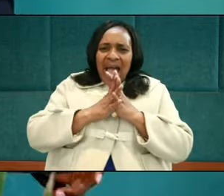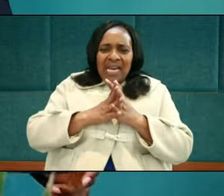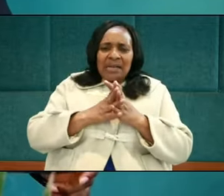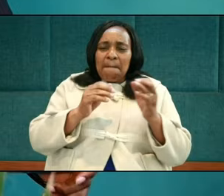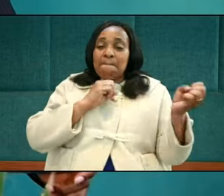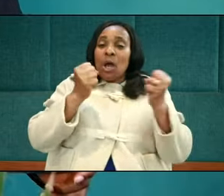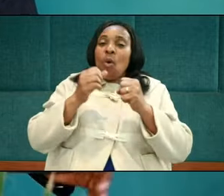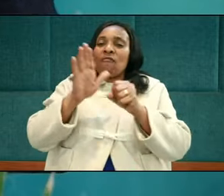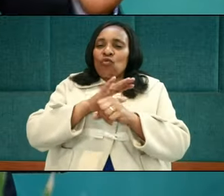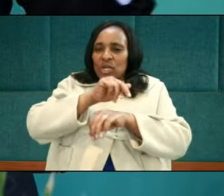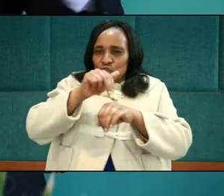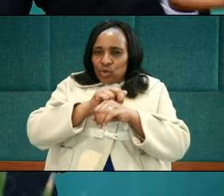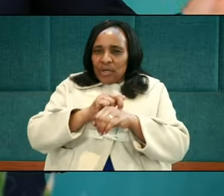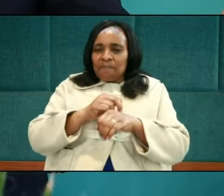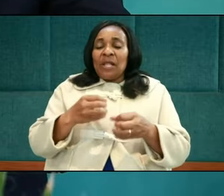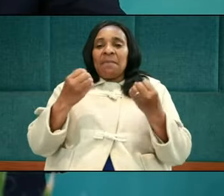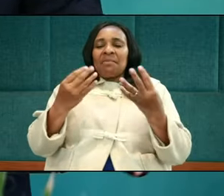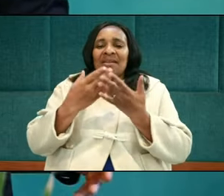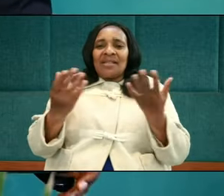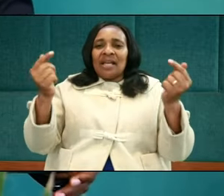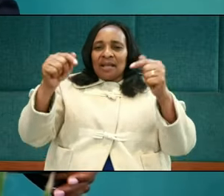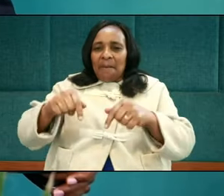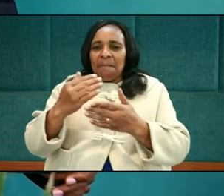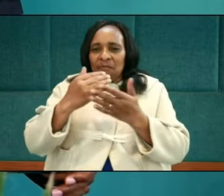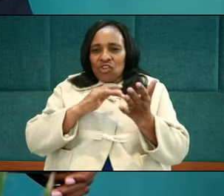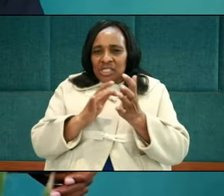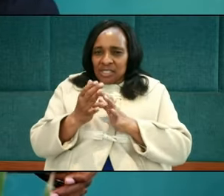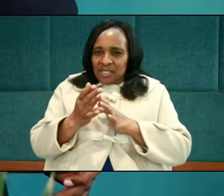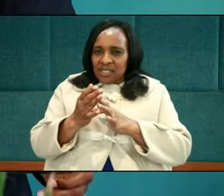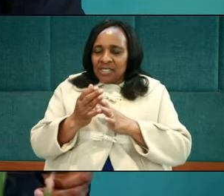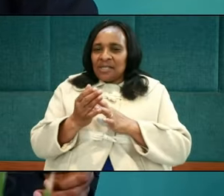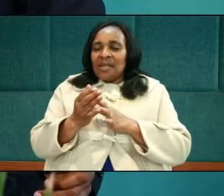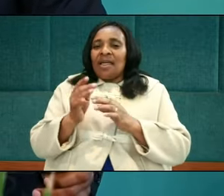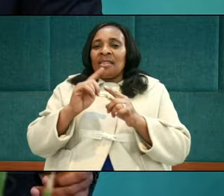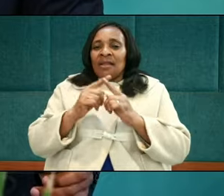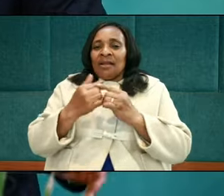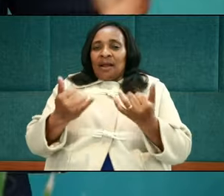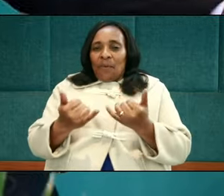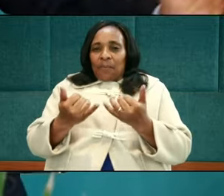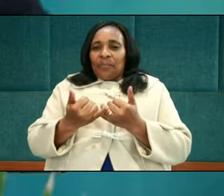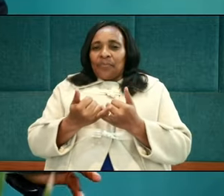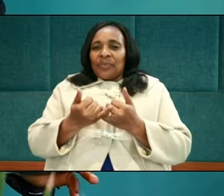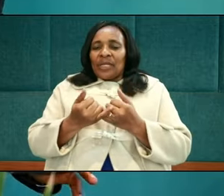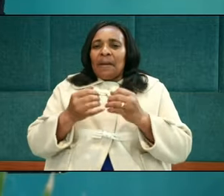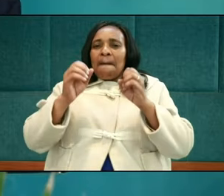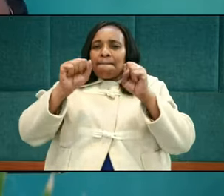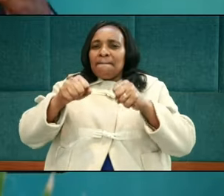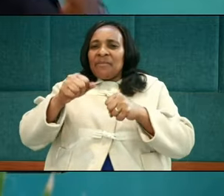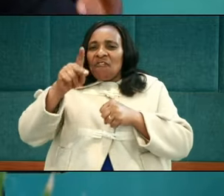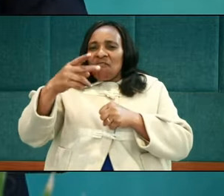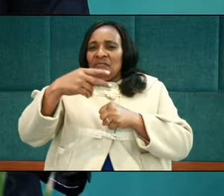power. Several guys had come before Jesus. But even Barabbas,